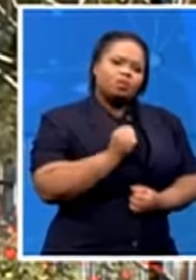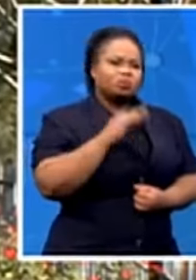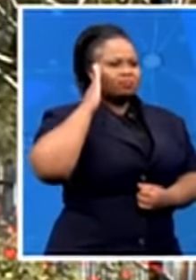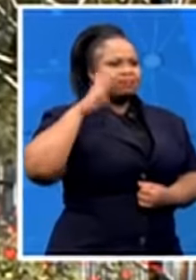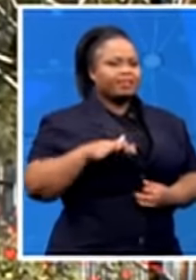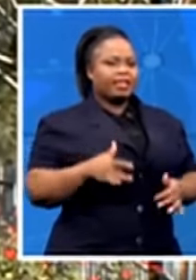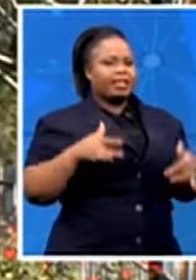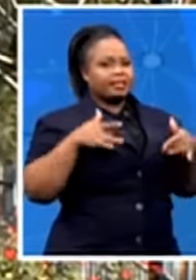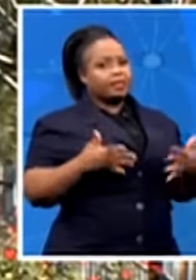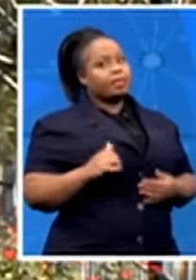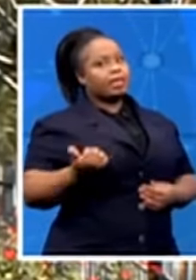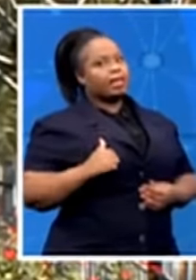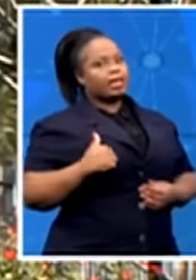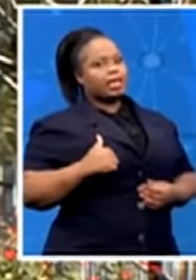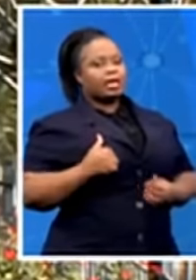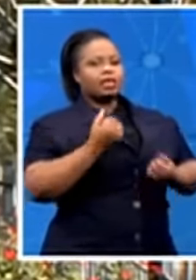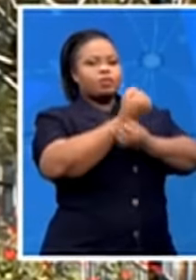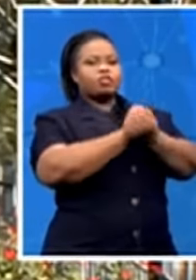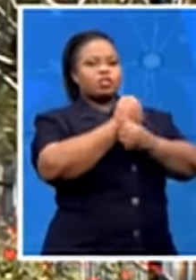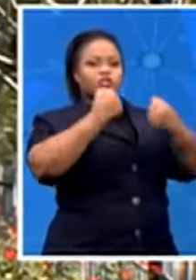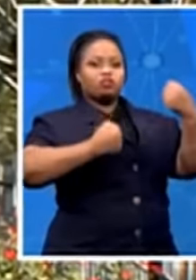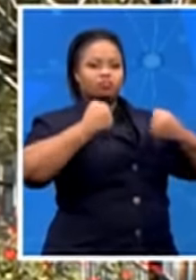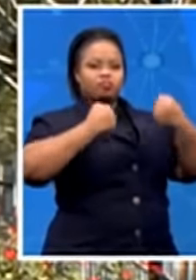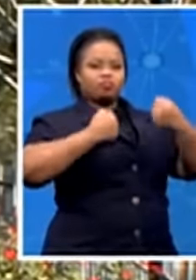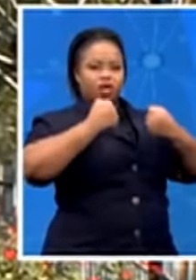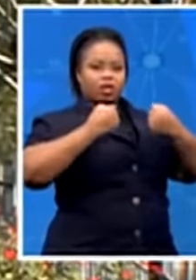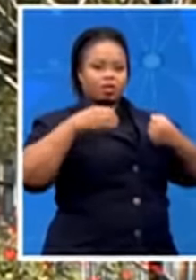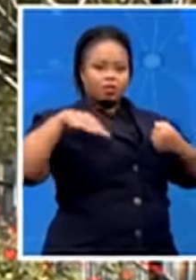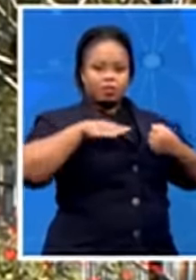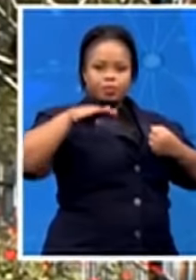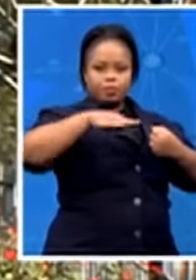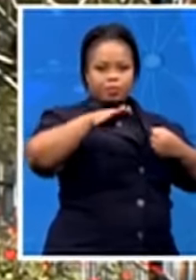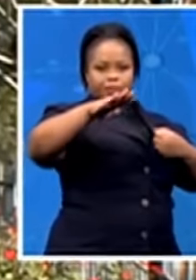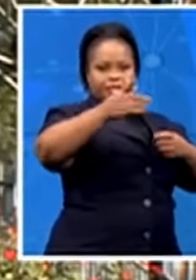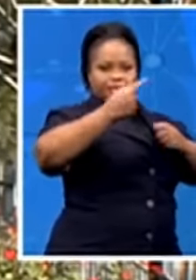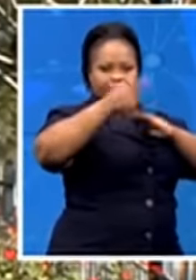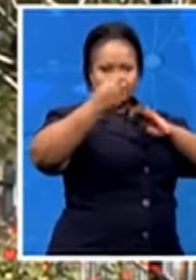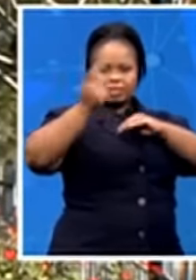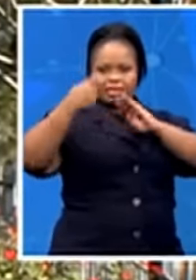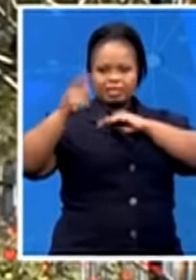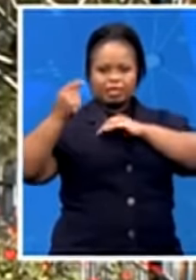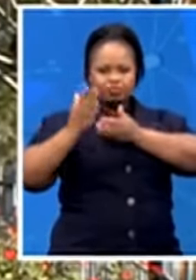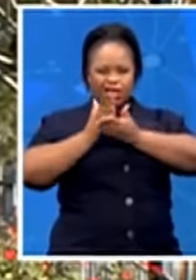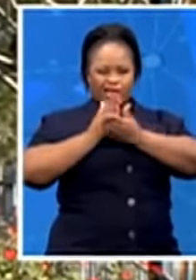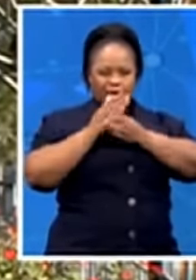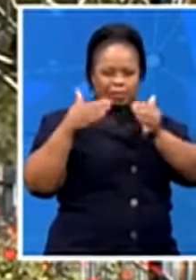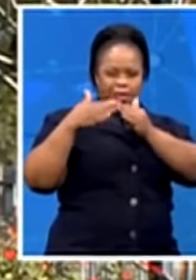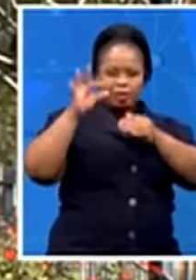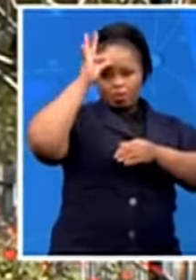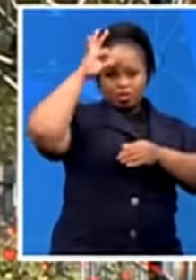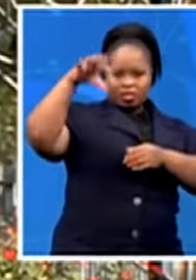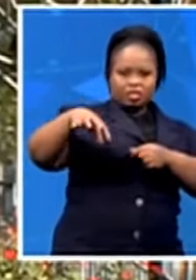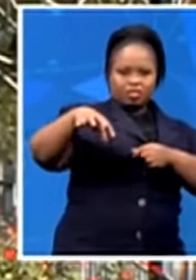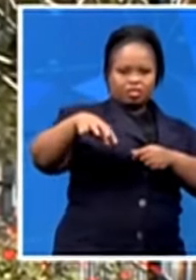which was selling bread there by the police station, places there. So I stopped the